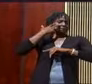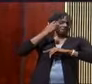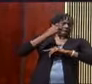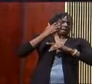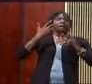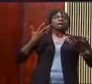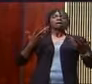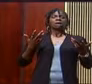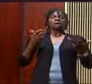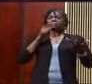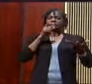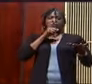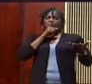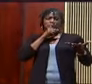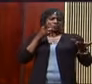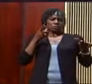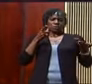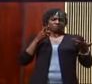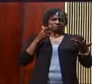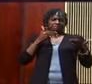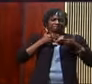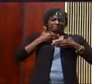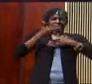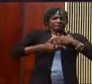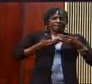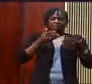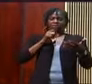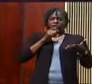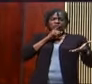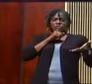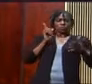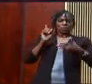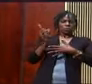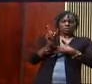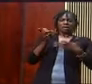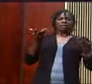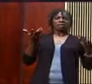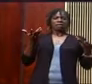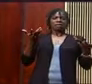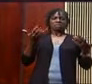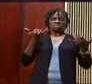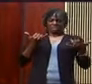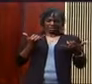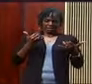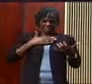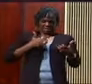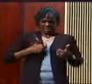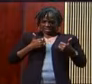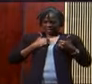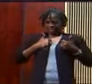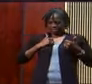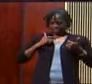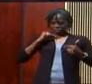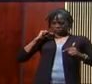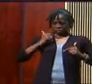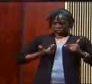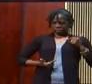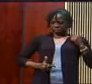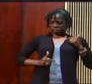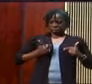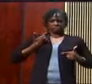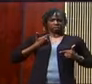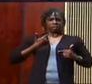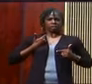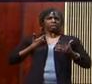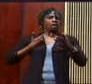really don't know where I am. I'm at that kind of space in my life. And listen, don't judge people who